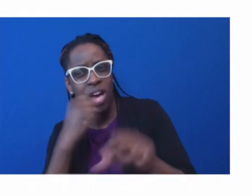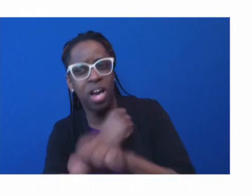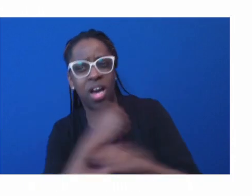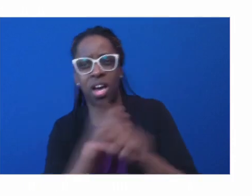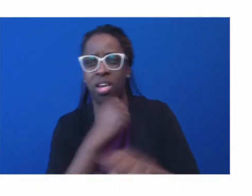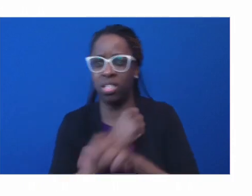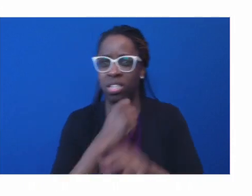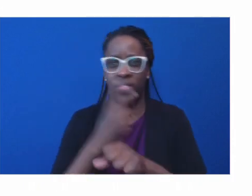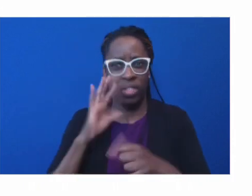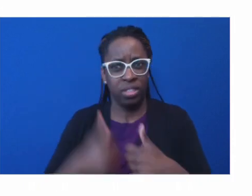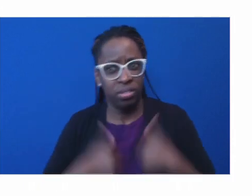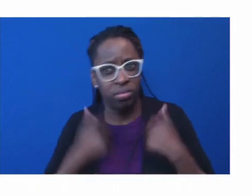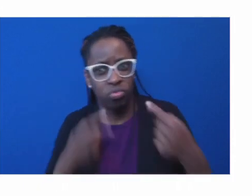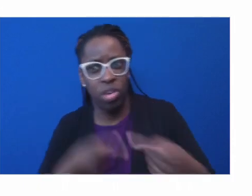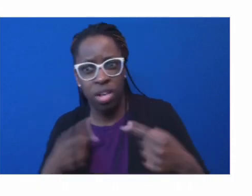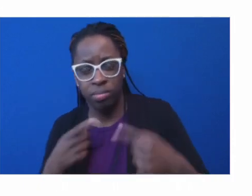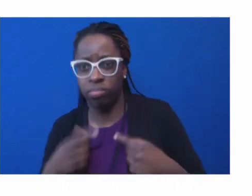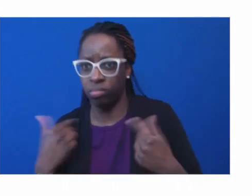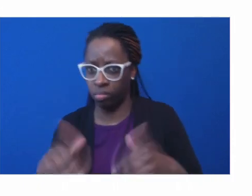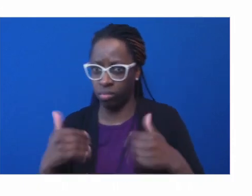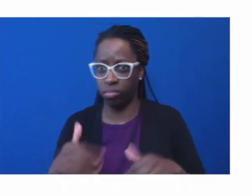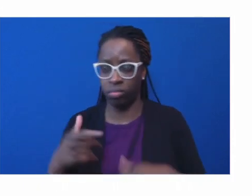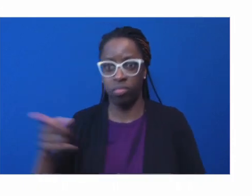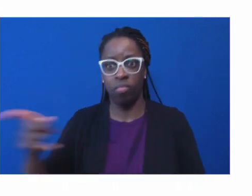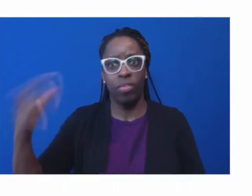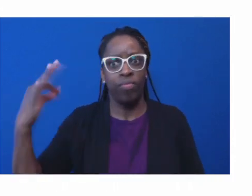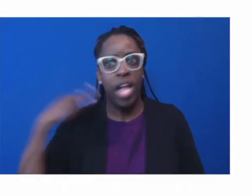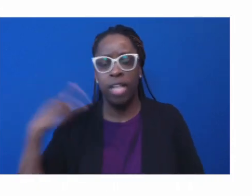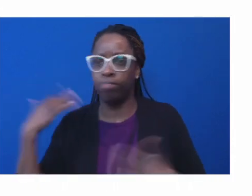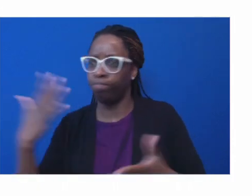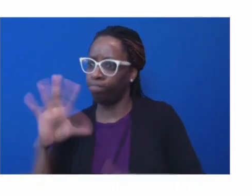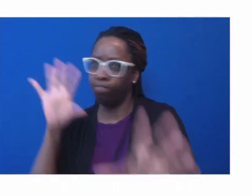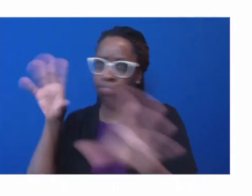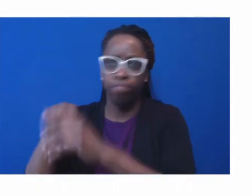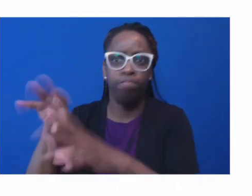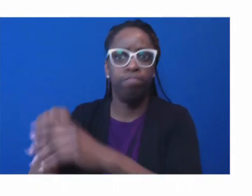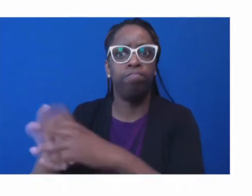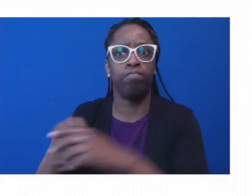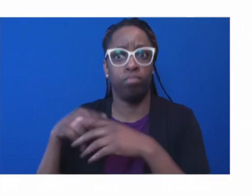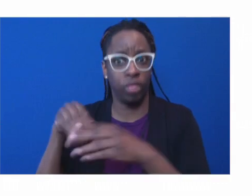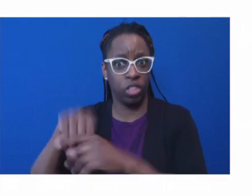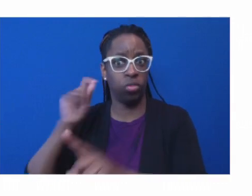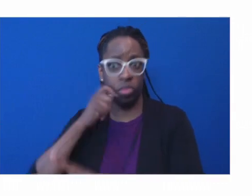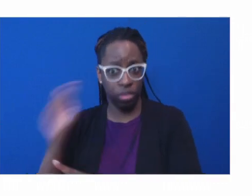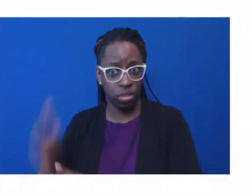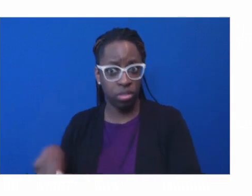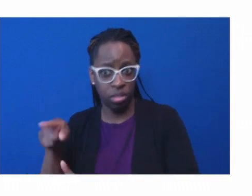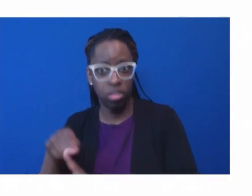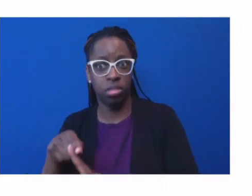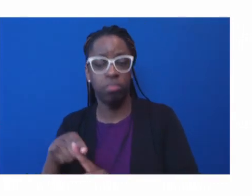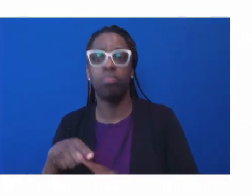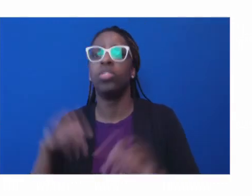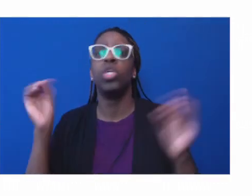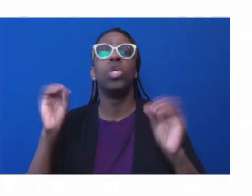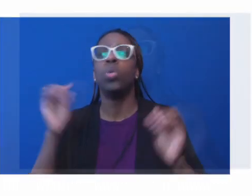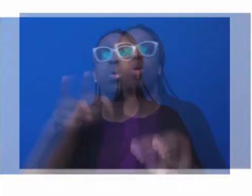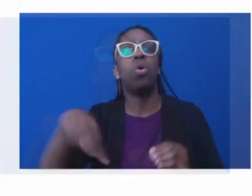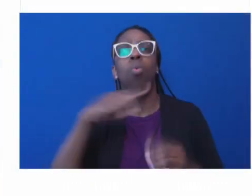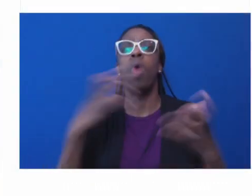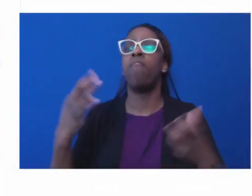no one was asking them for credentials. This is their moment and they are rising to the occasion. We can lose the slide.